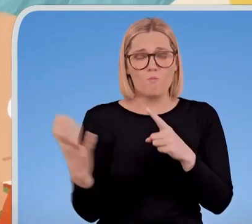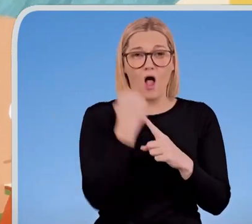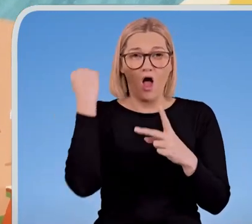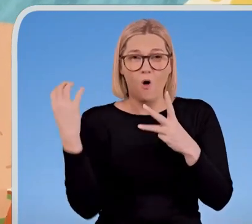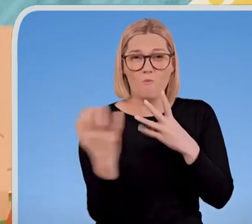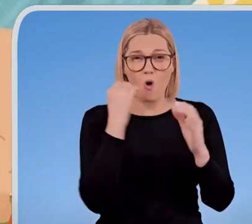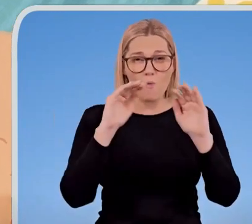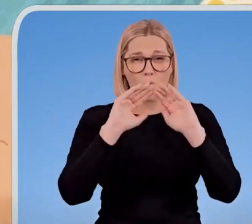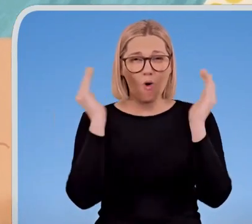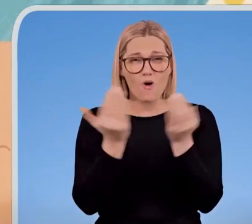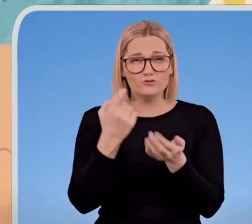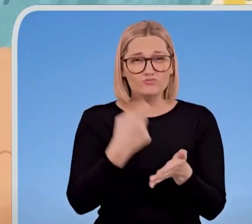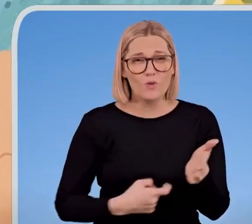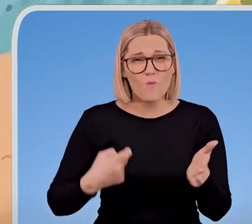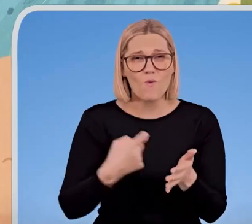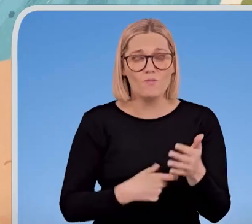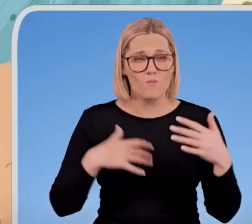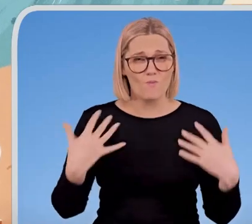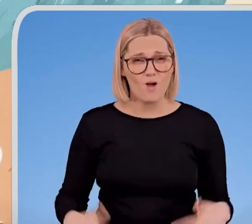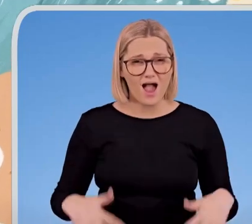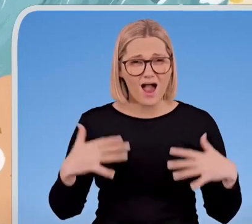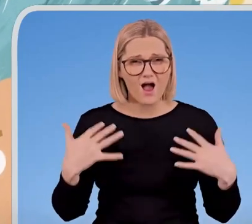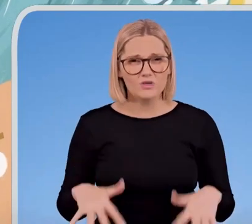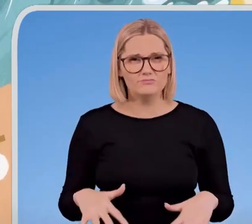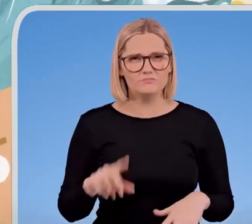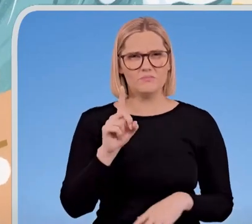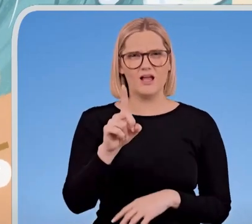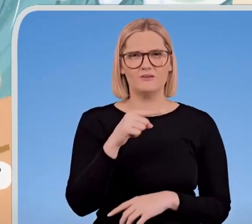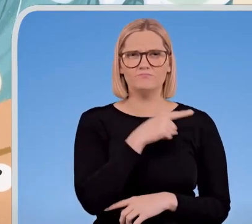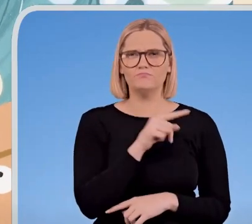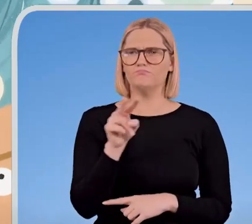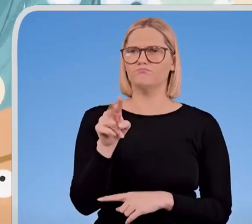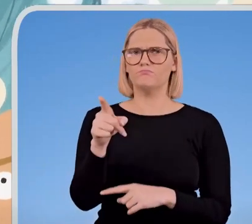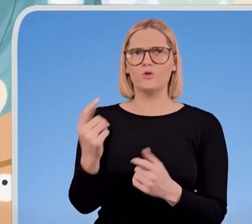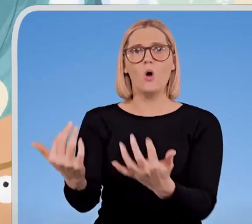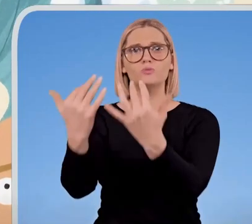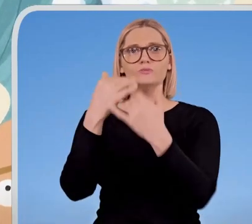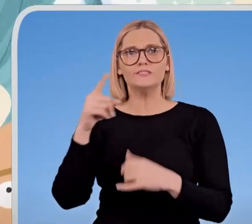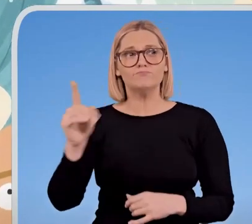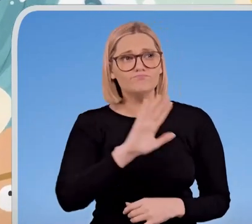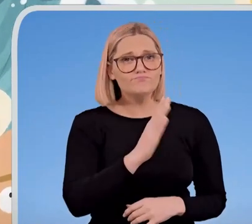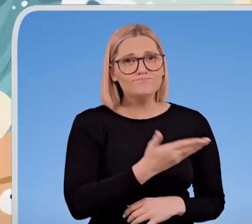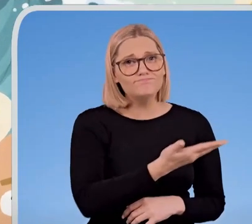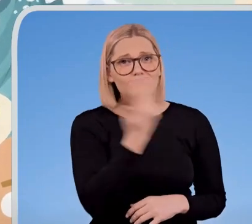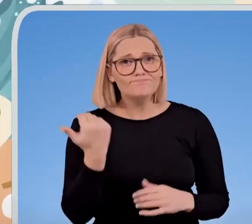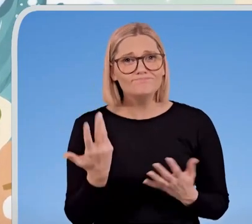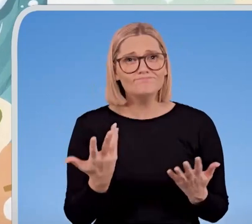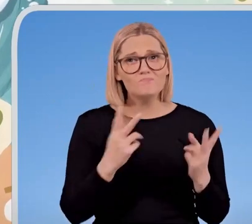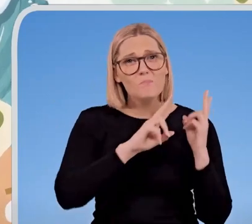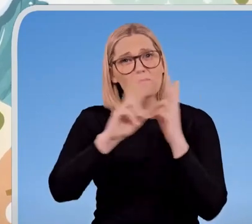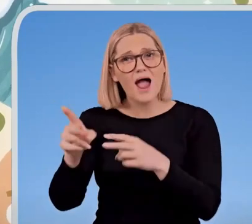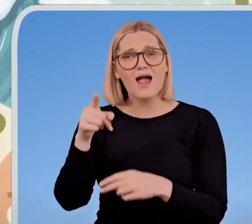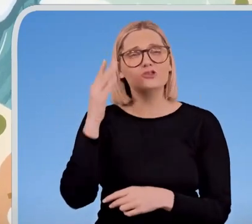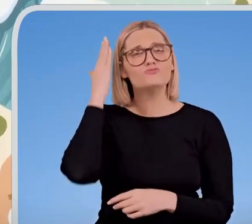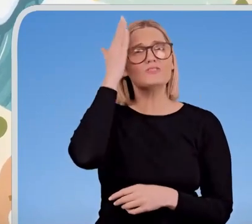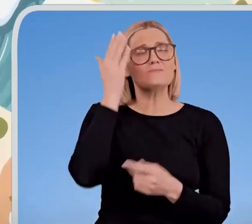But soon, all he could hear was the ocean calling. It was time to return to his dream, to become the pro surfer